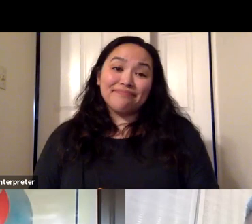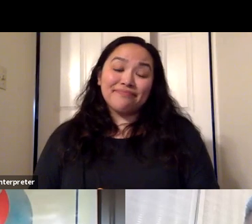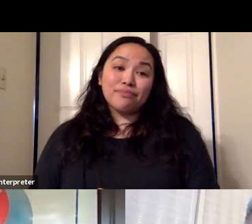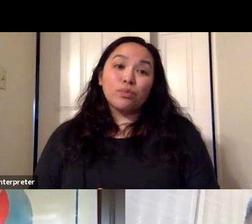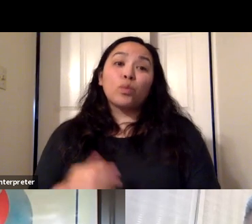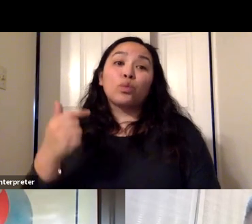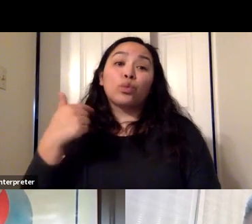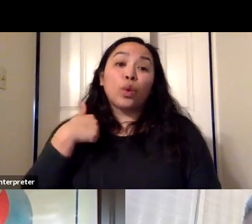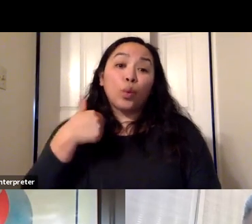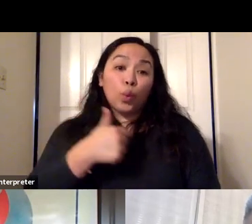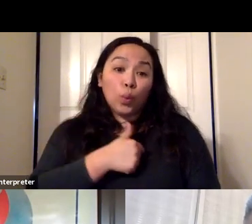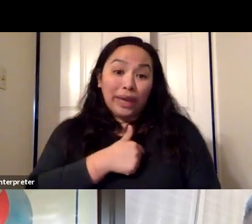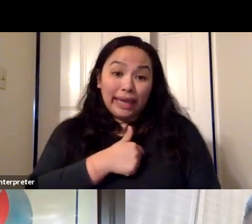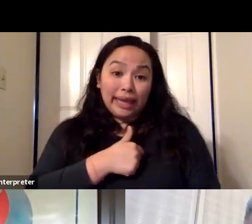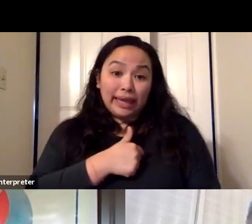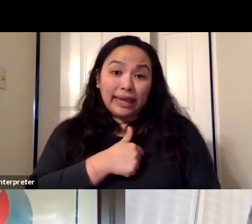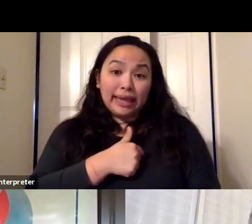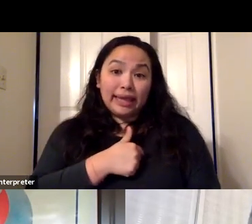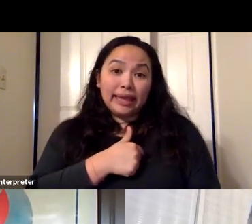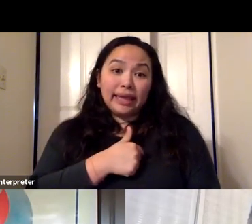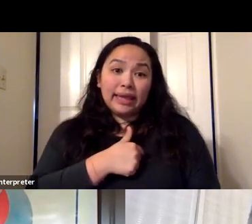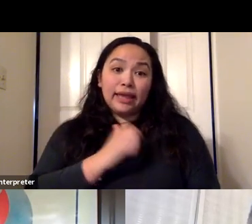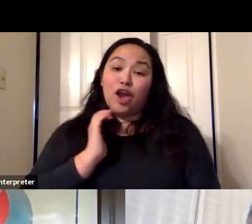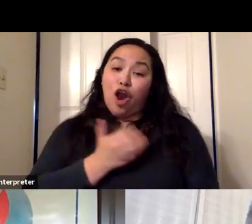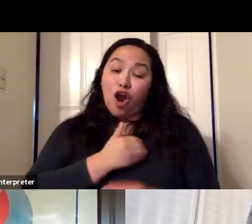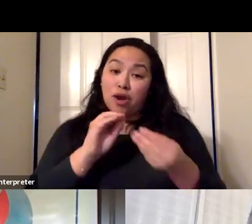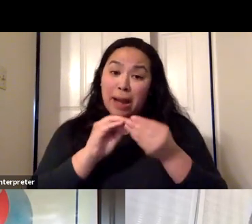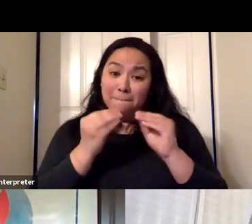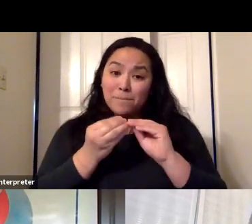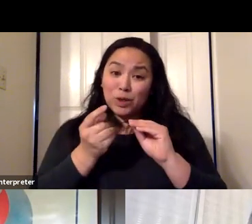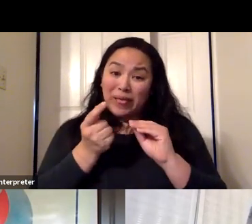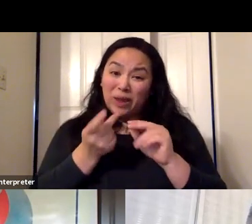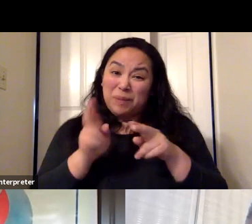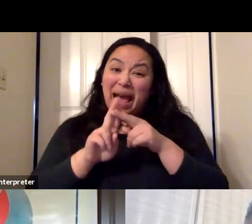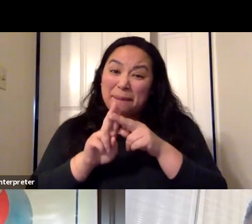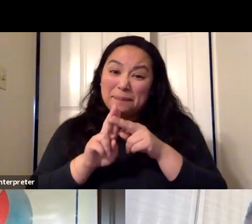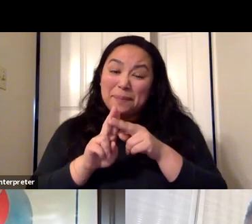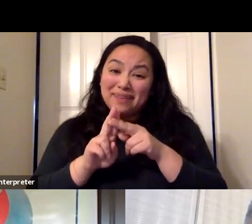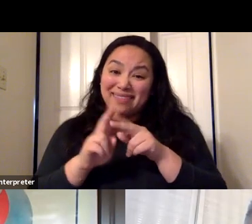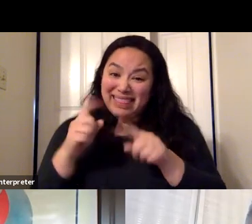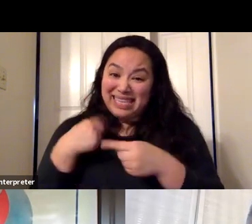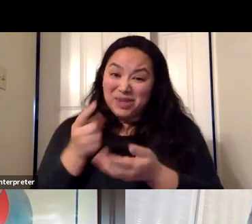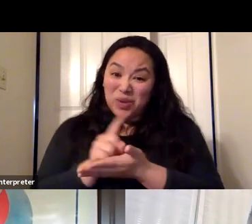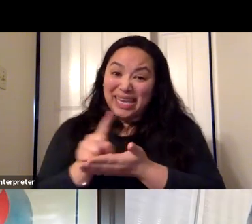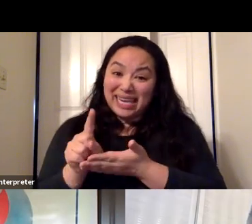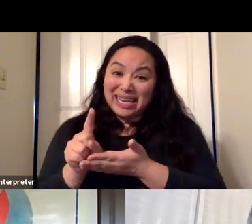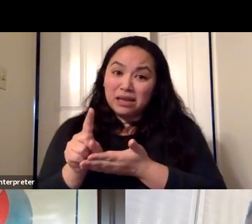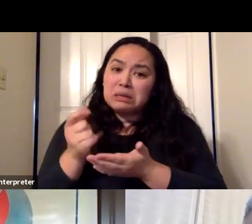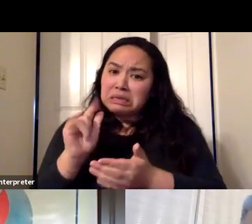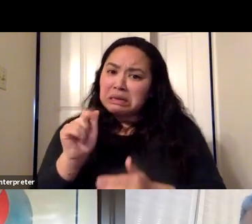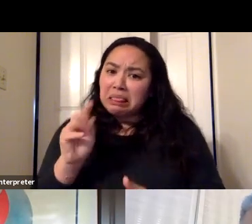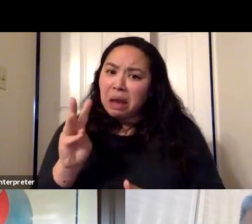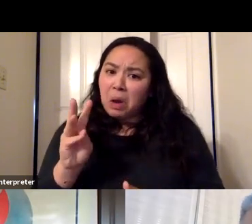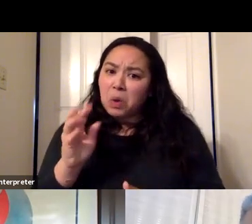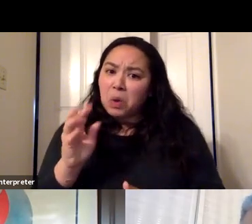we have been. Actually, were our numbers bumped up a little bit over the last week. They're still very low in the